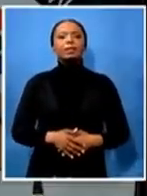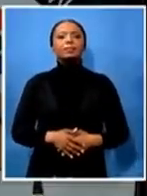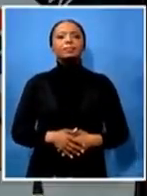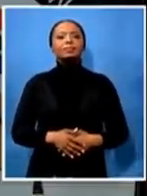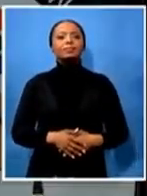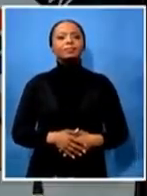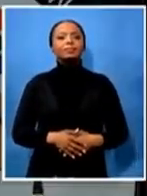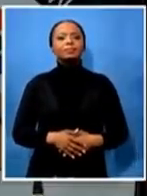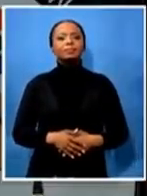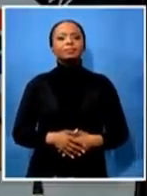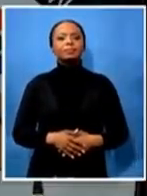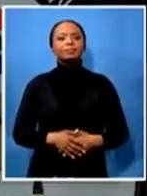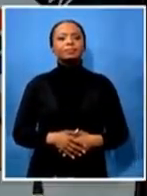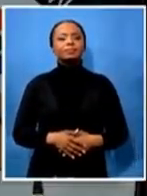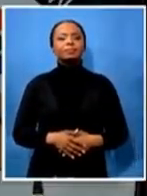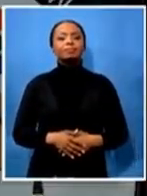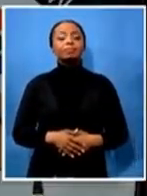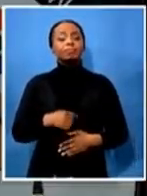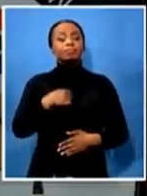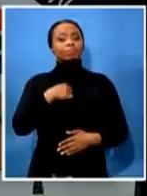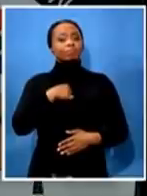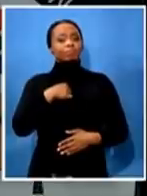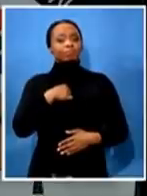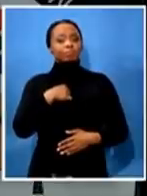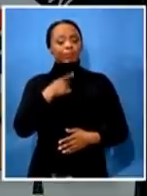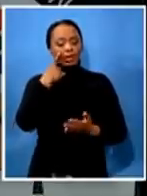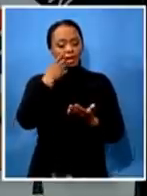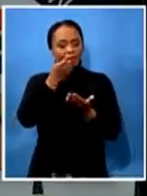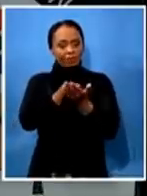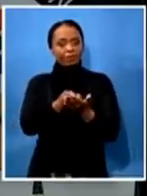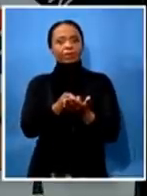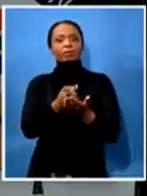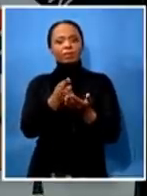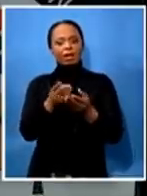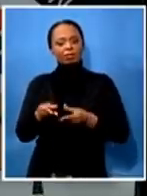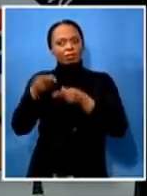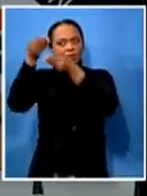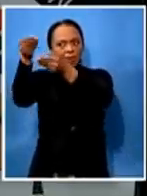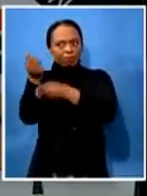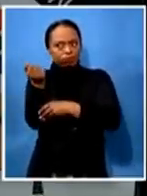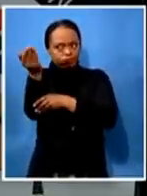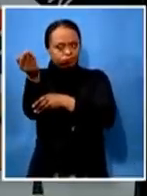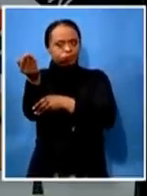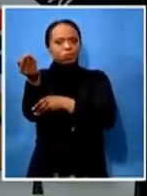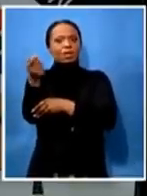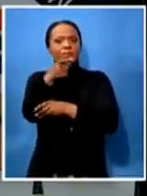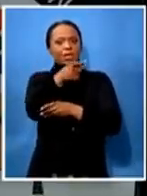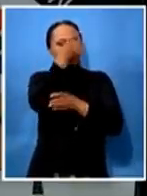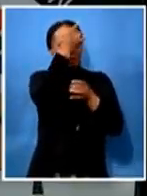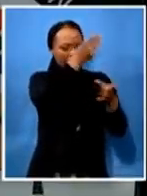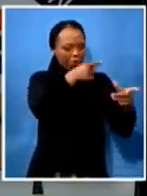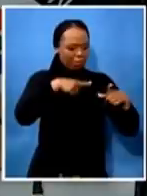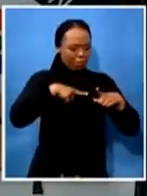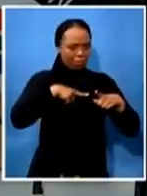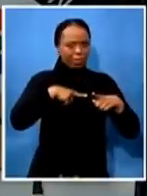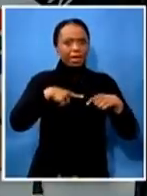the affidavit i've submitted i just want to put it on record that for the better part of my life since